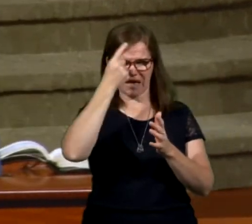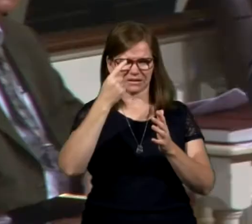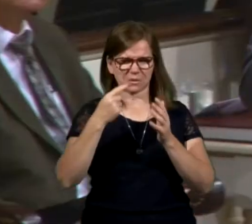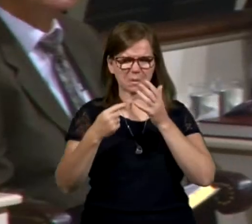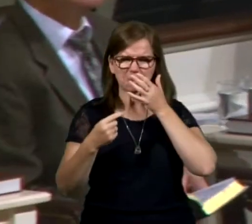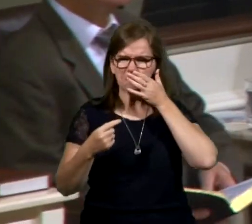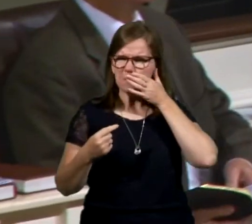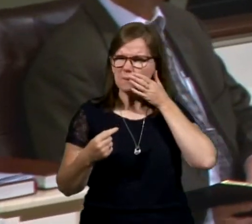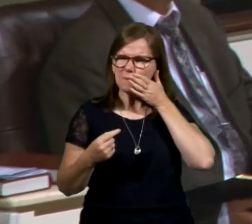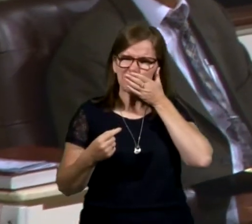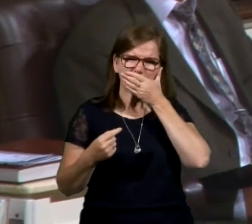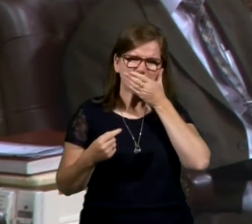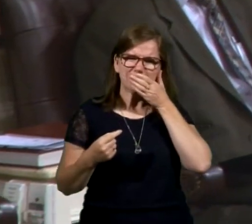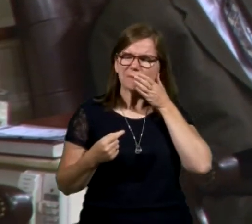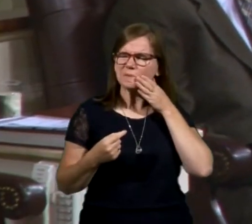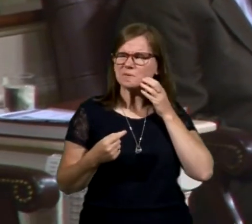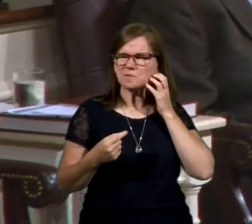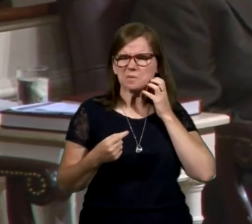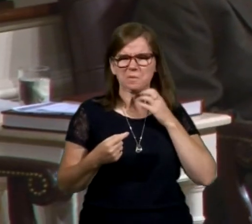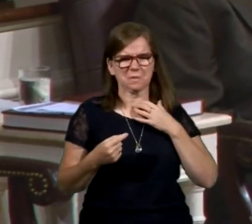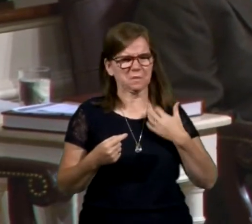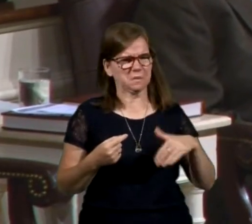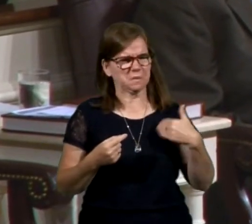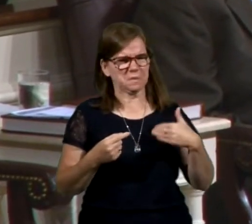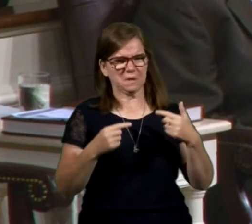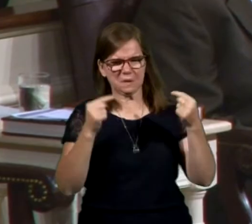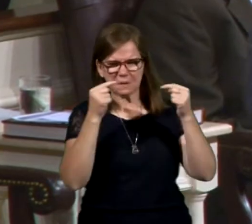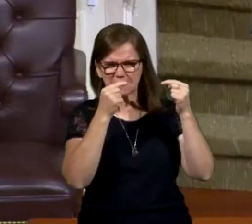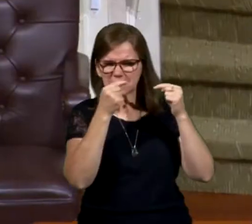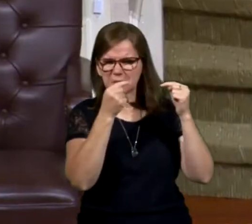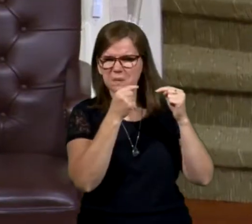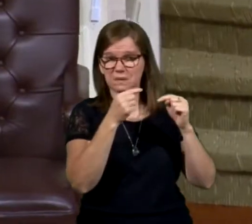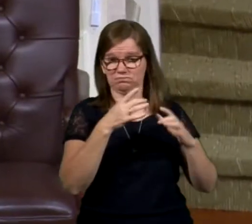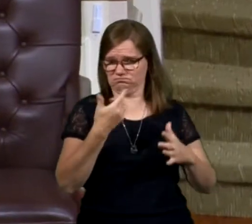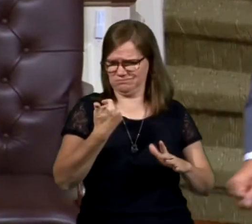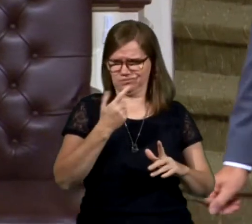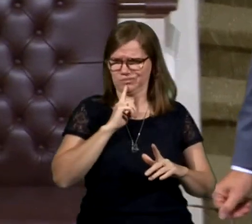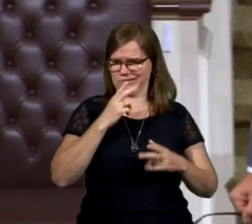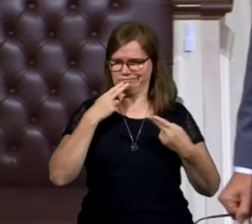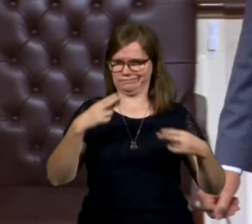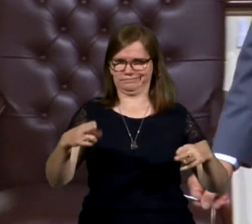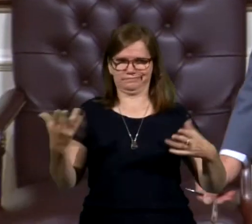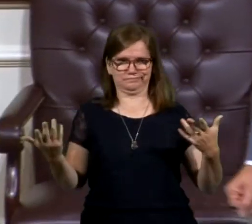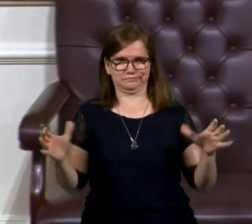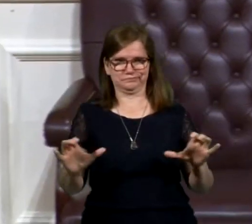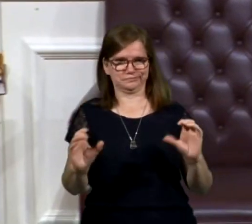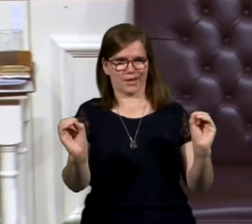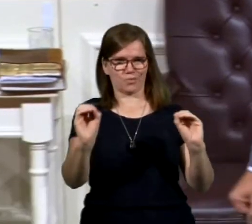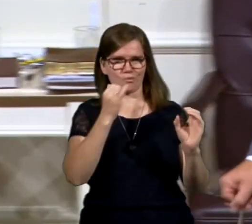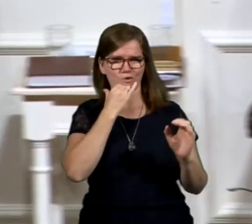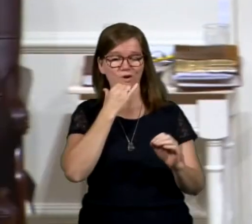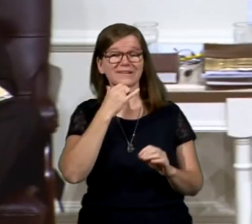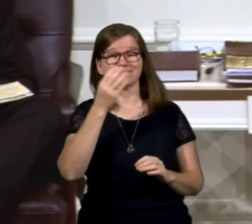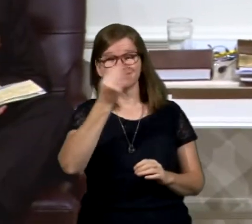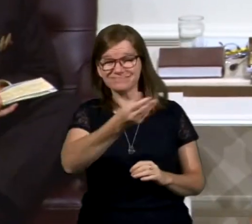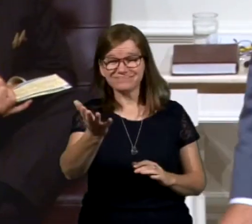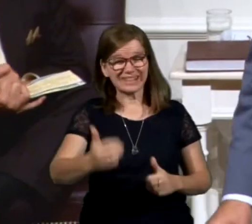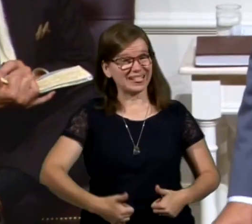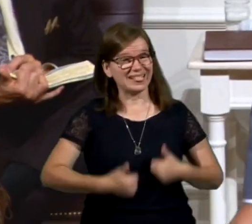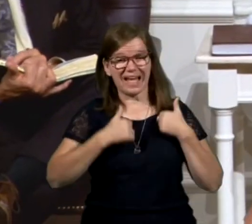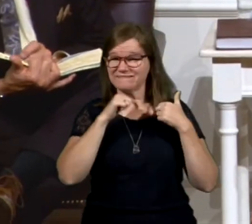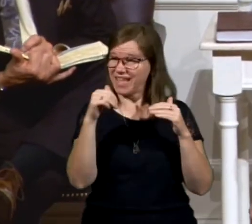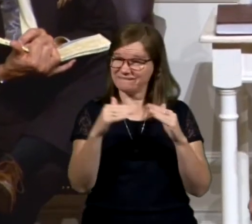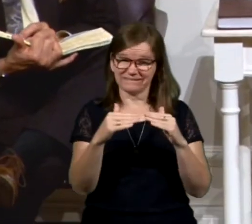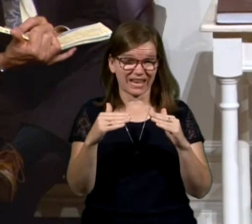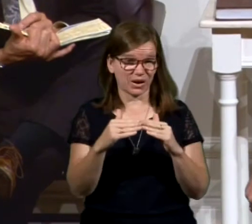smack he received and the rejection he received when he did nothing wrong. And by the way, one thing I think we ought to learn about life is life is not always fair.